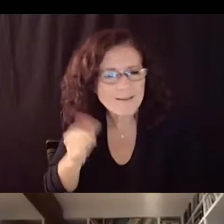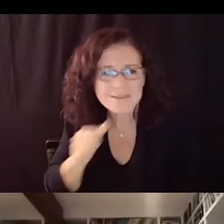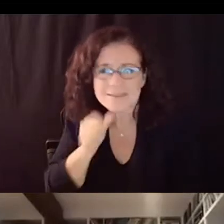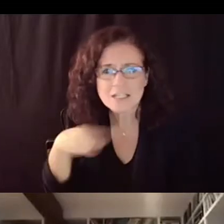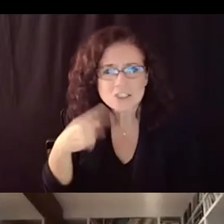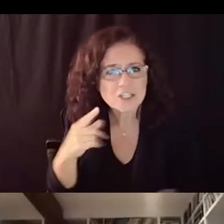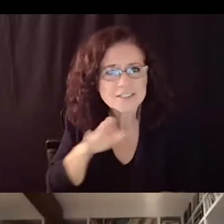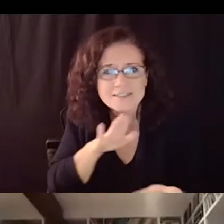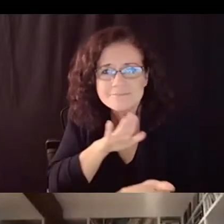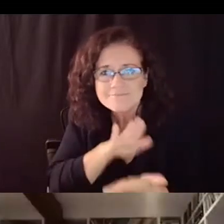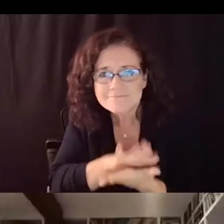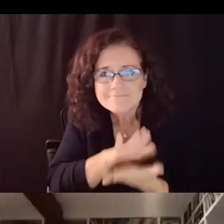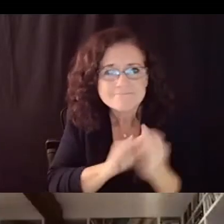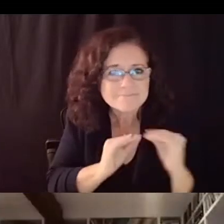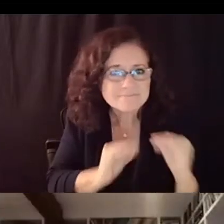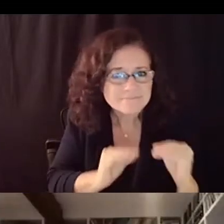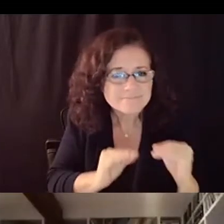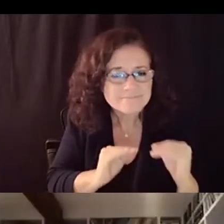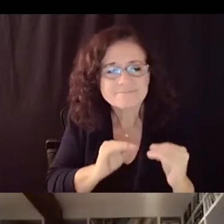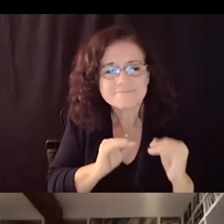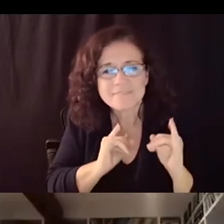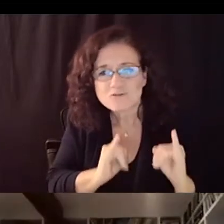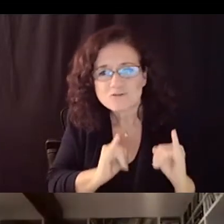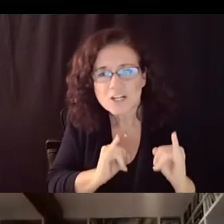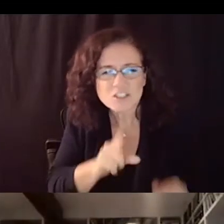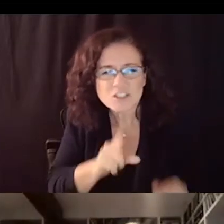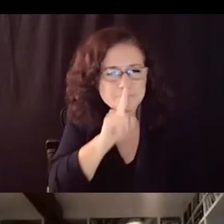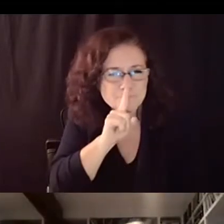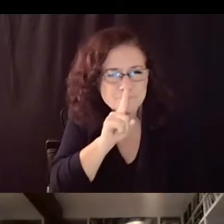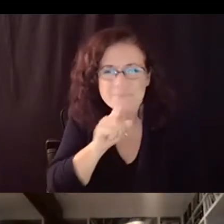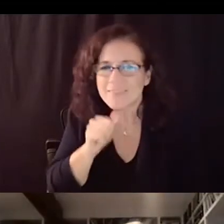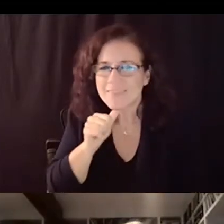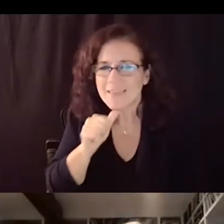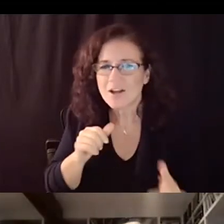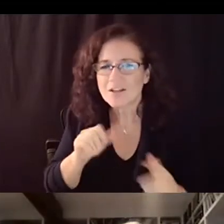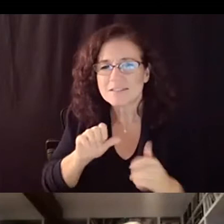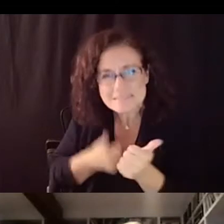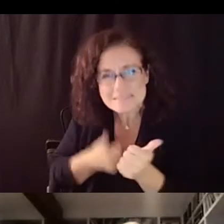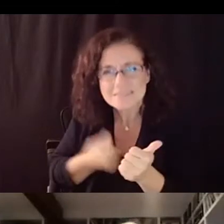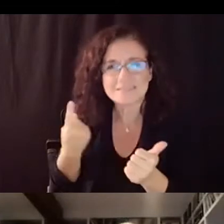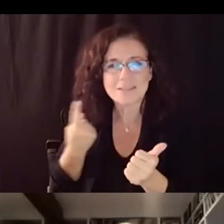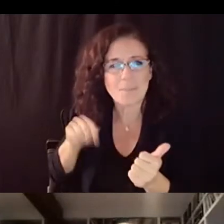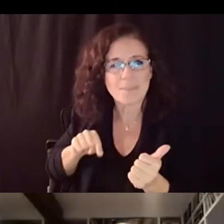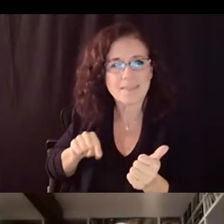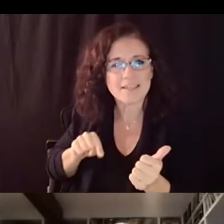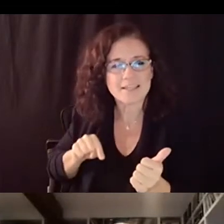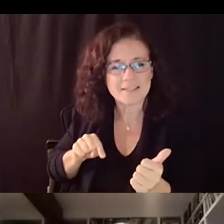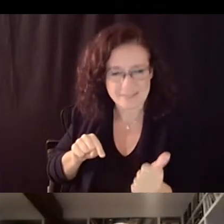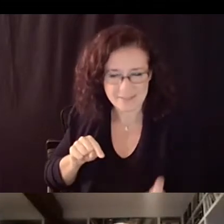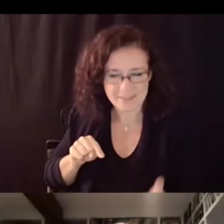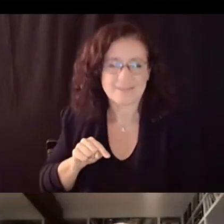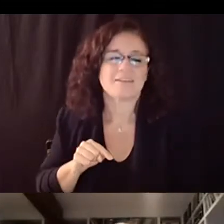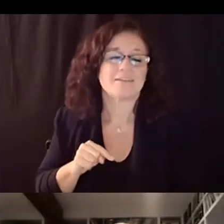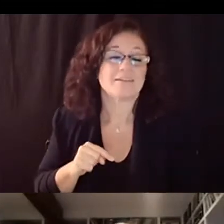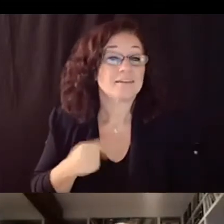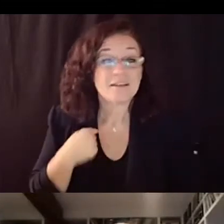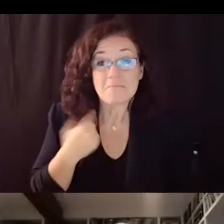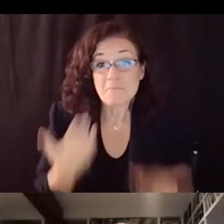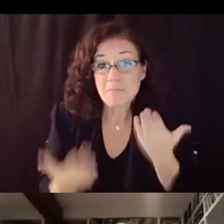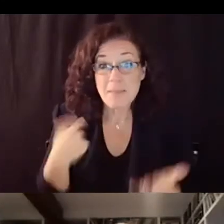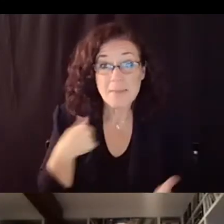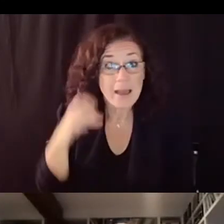more time that doesn't address the the causes the root causes and and maybe i missed something